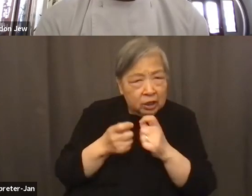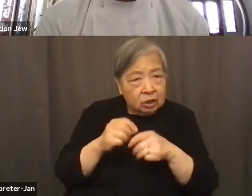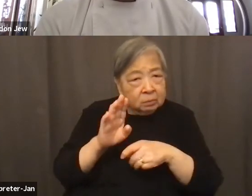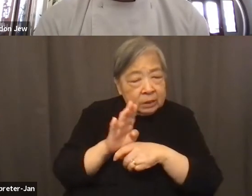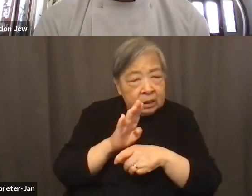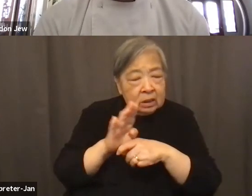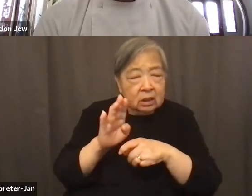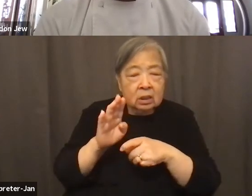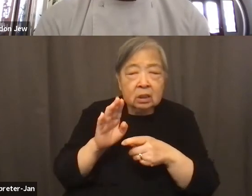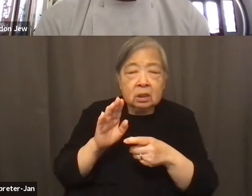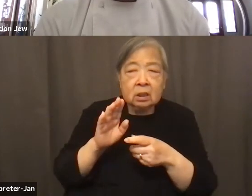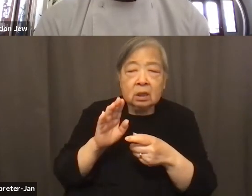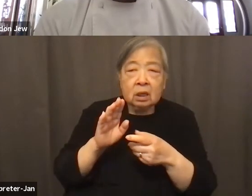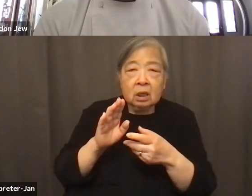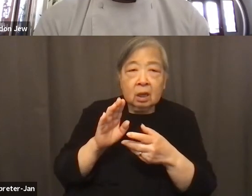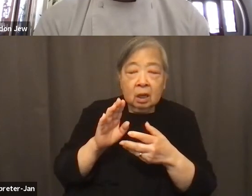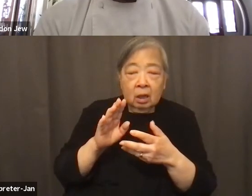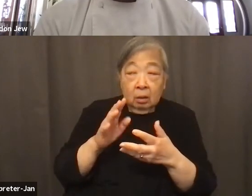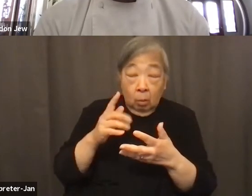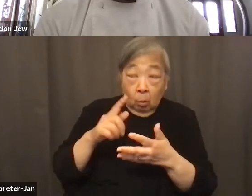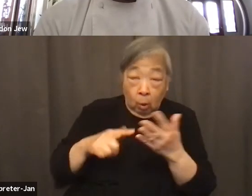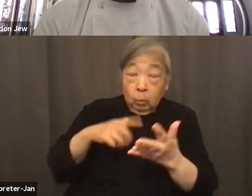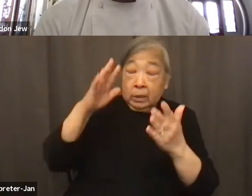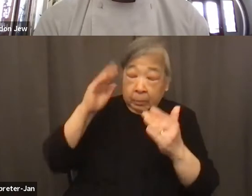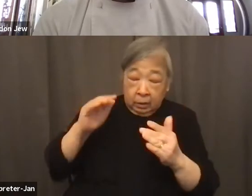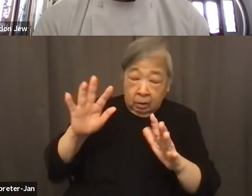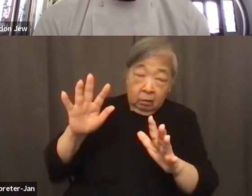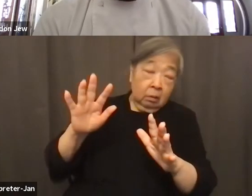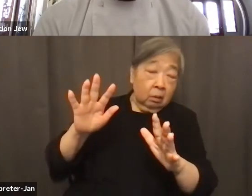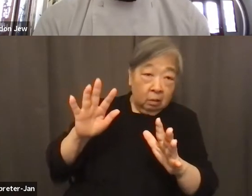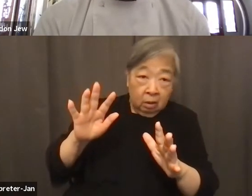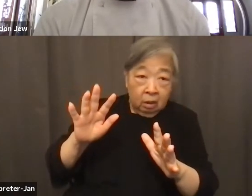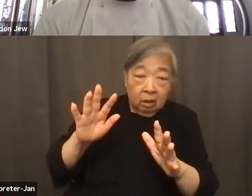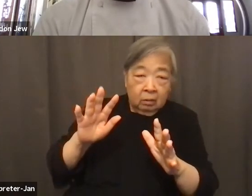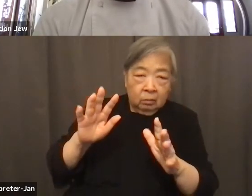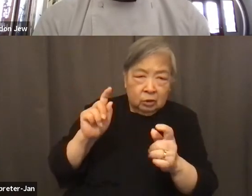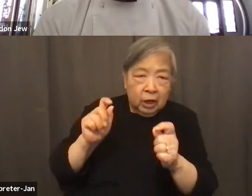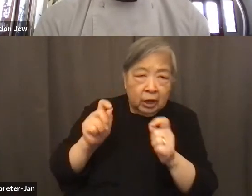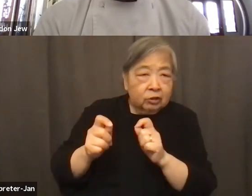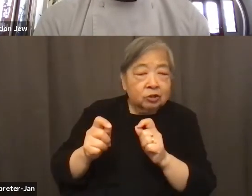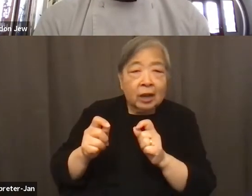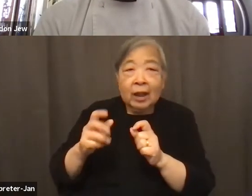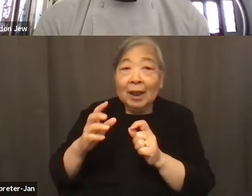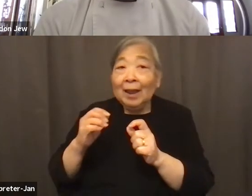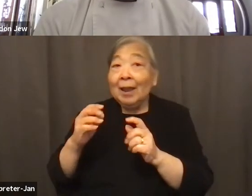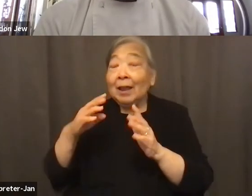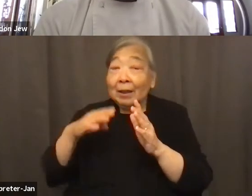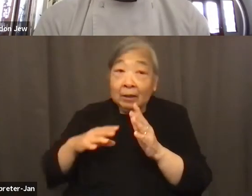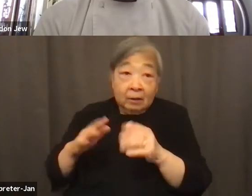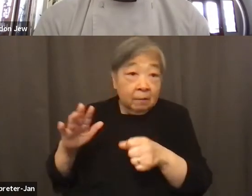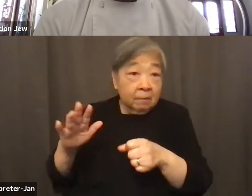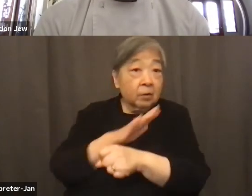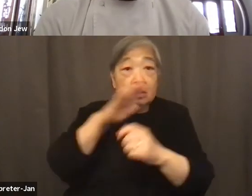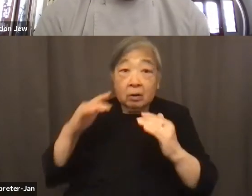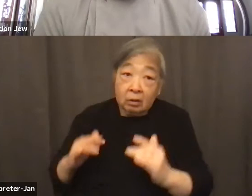what we had come to expect here in Chinatown. And it hasn't come back. And we